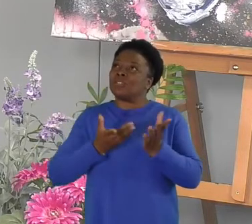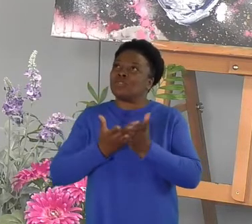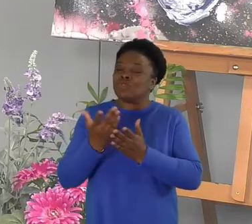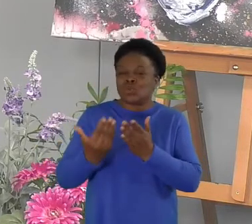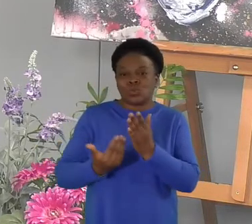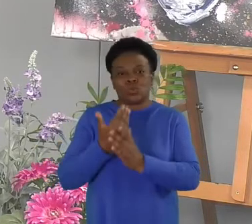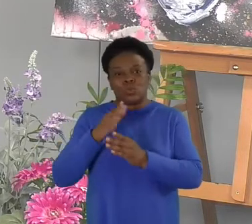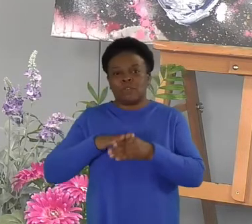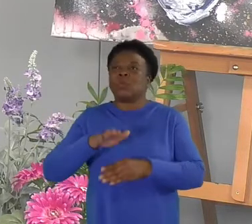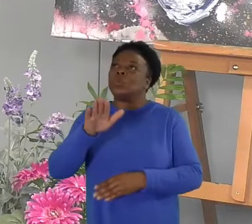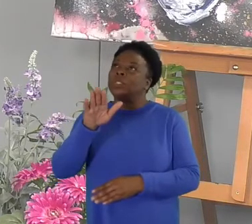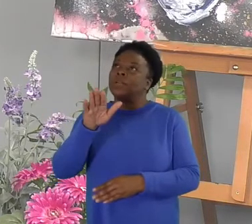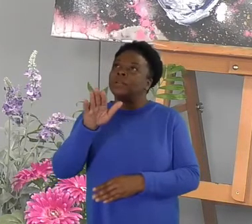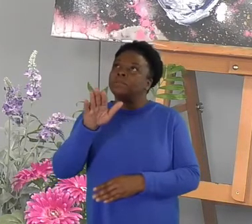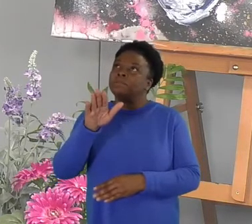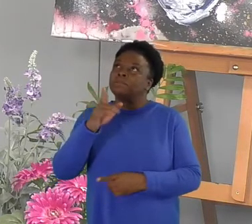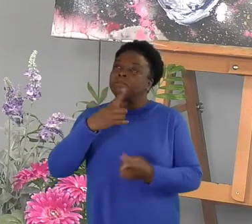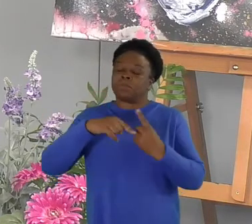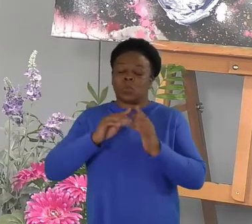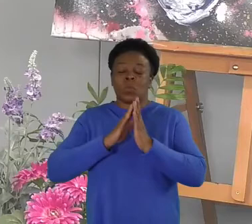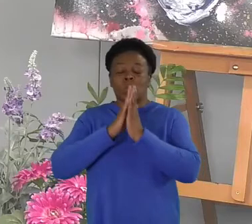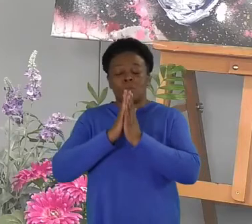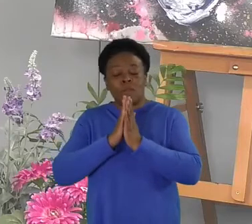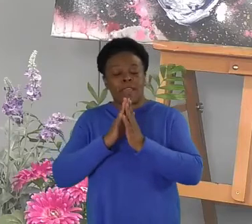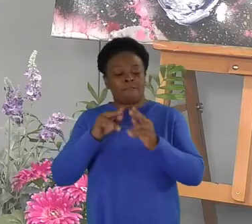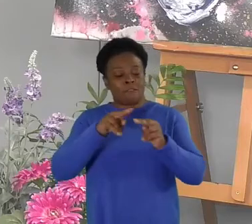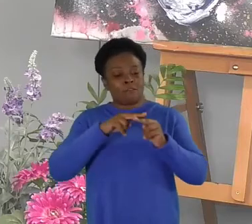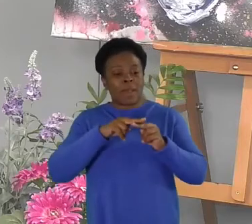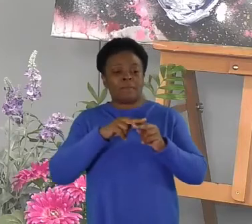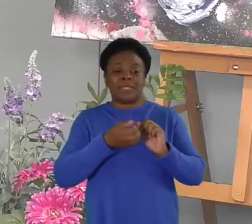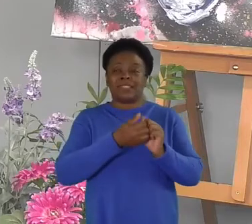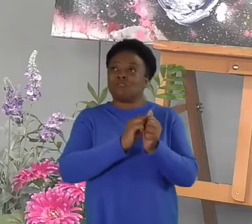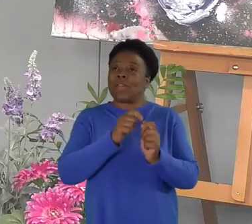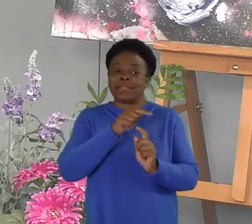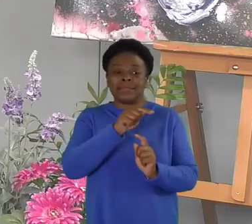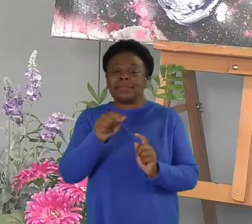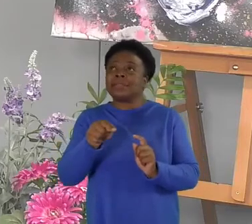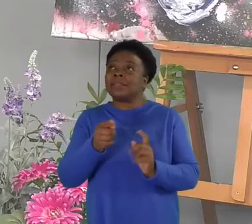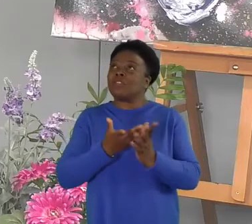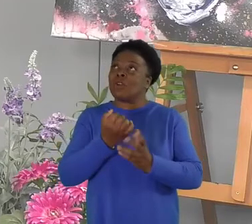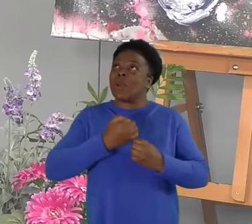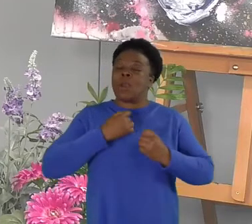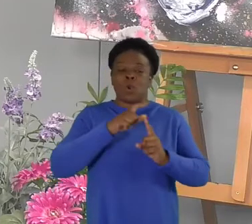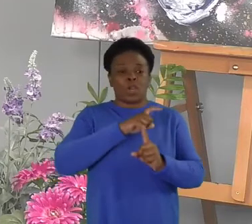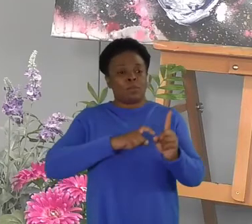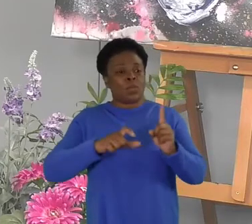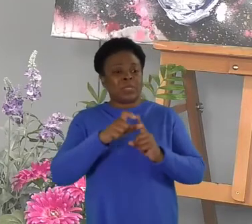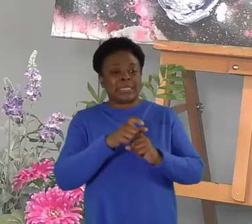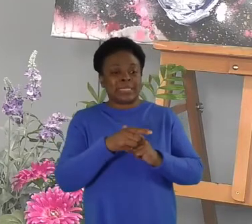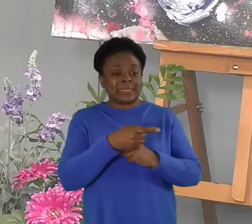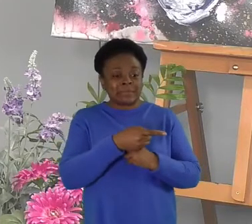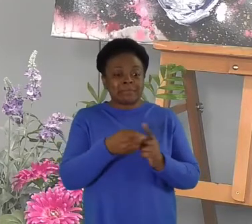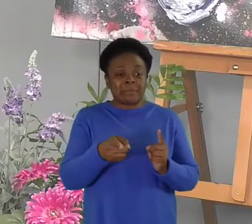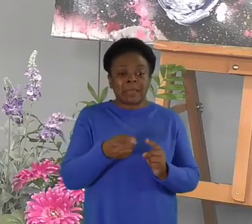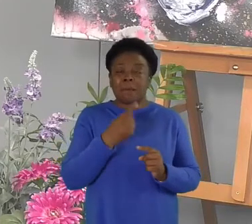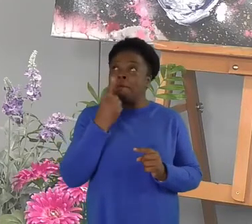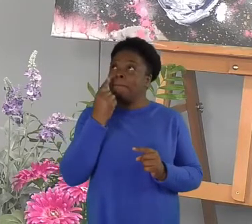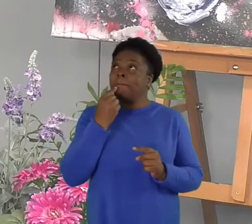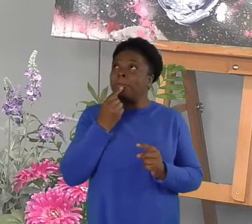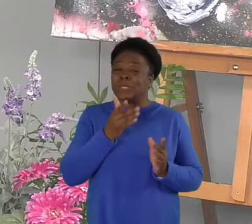We pray for the families and friends of those in our communities who face the reality of death without hope.